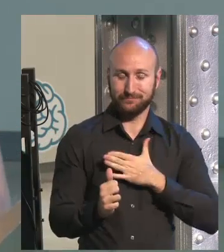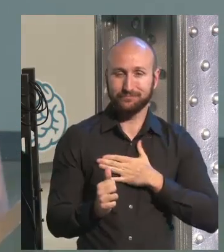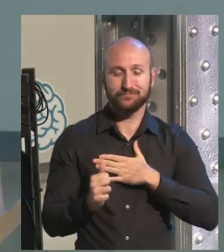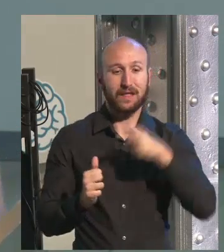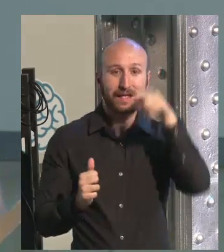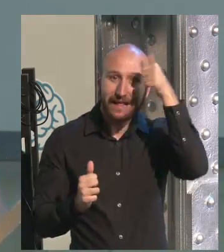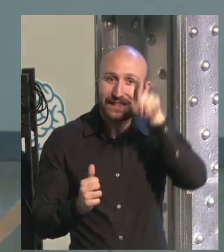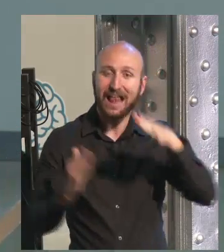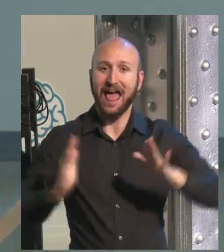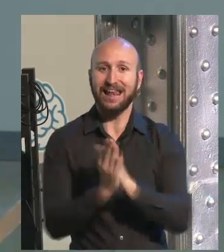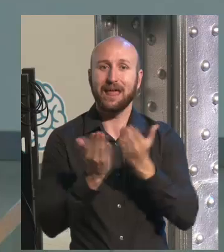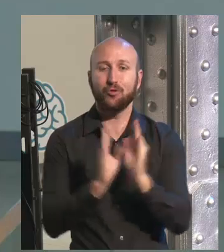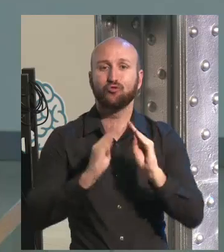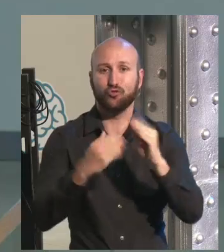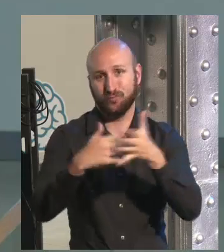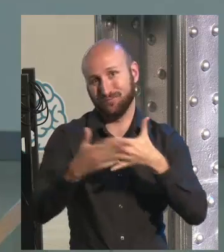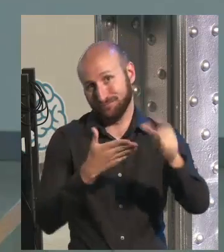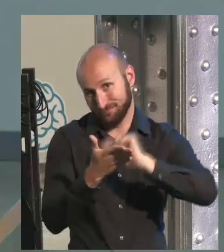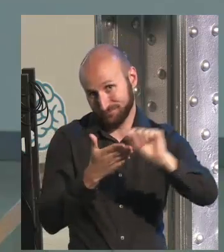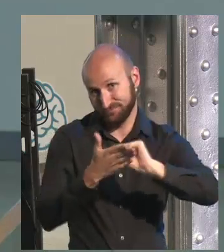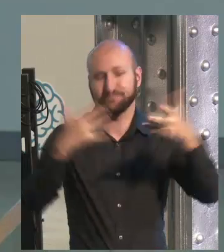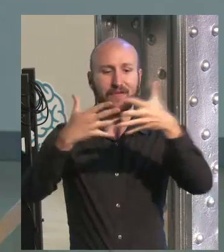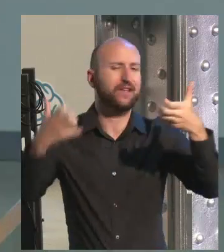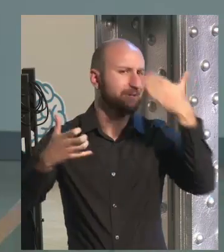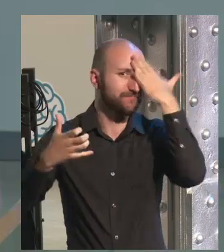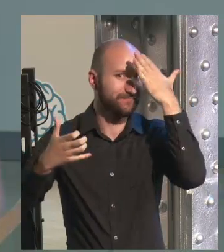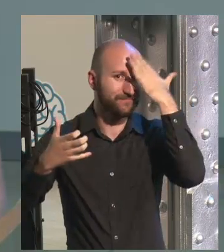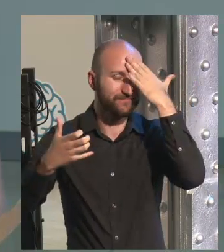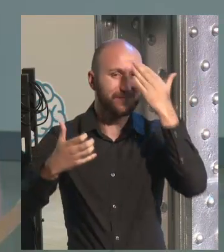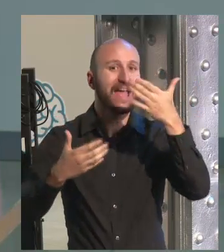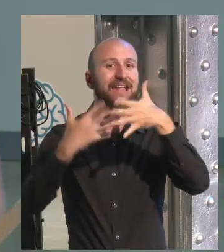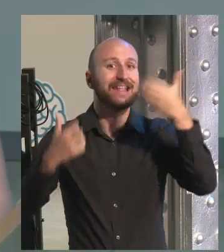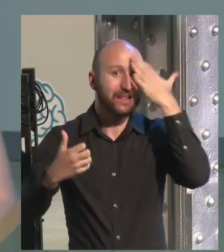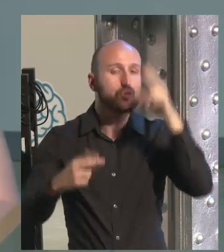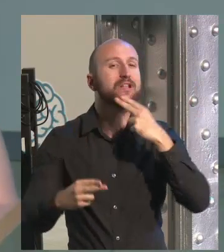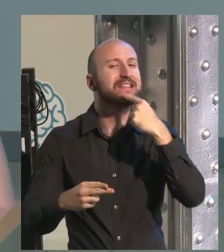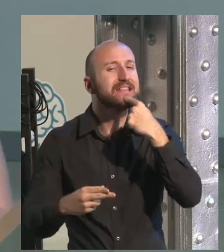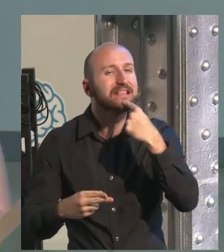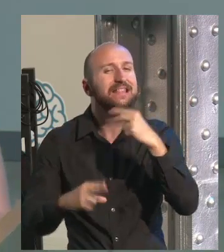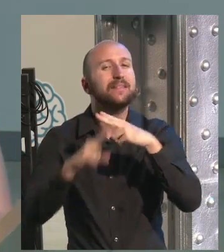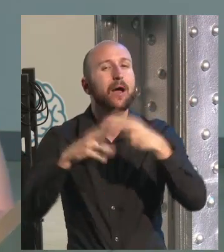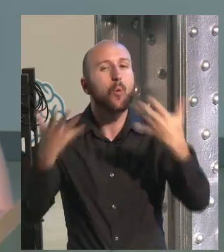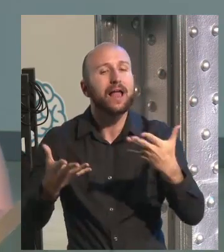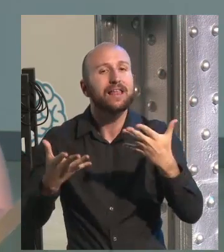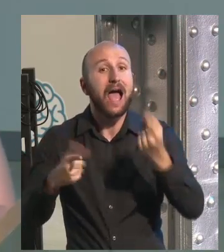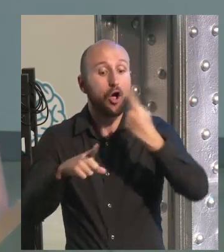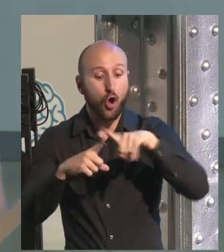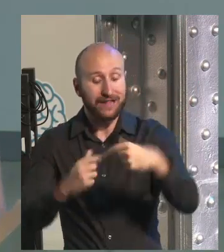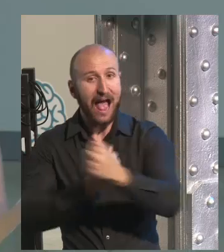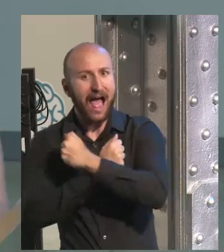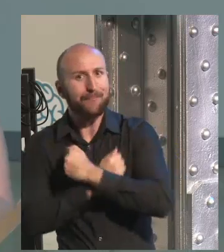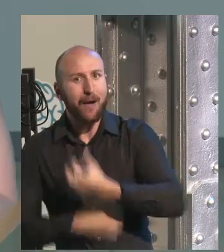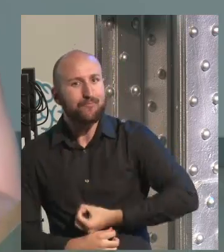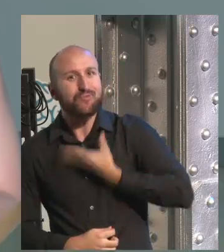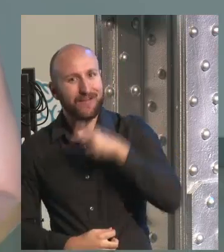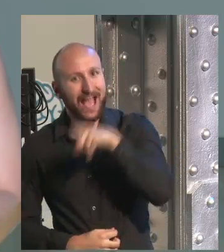and he has a book. He's written a book that says that